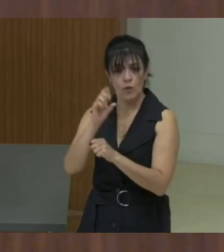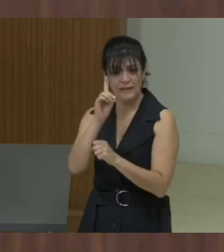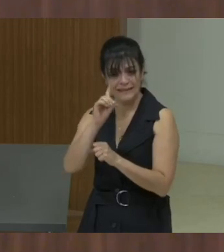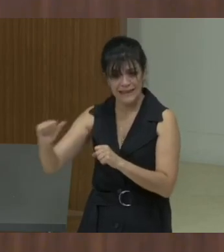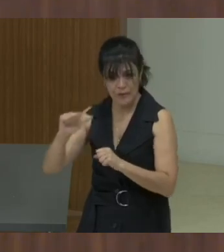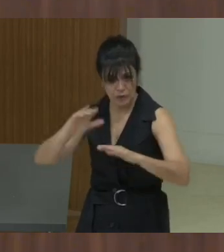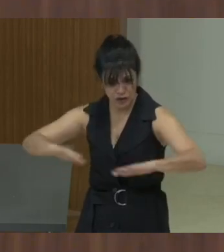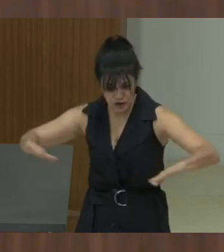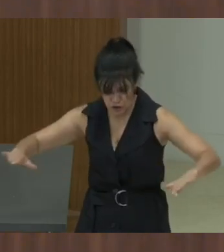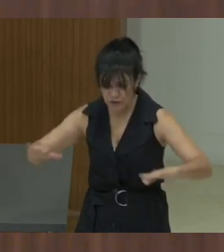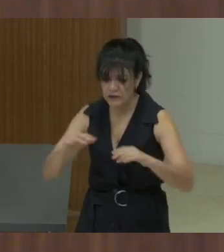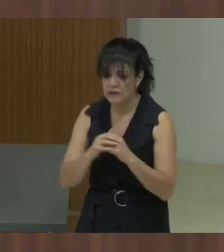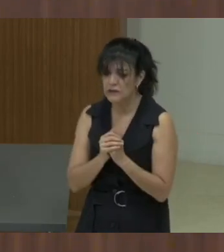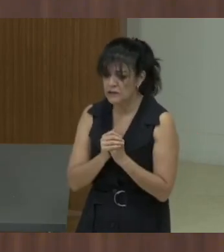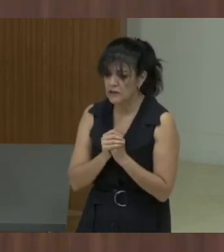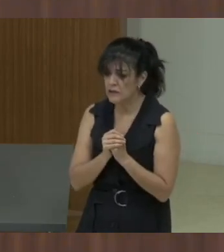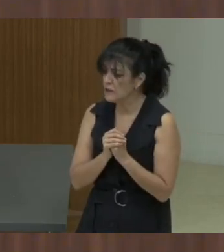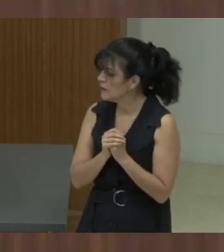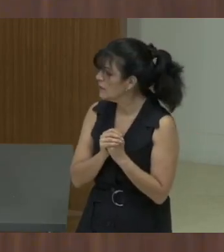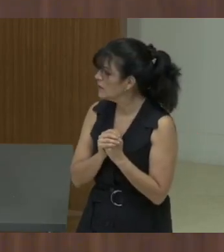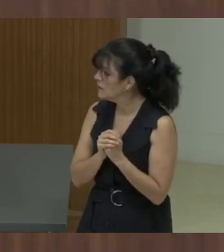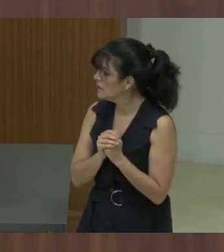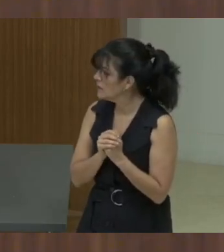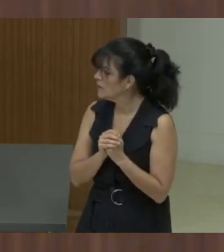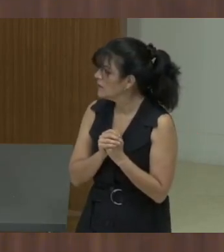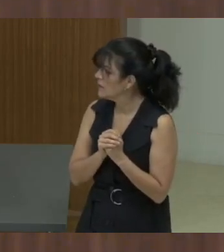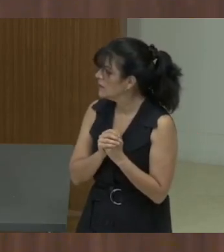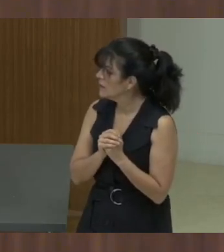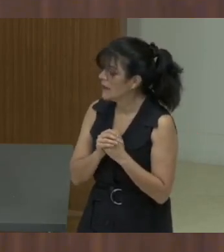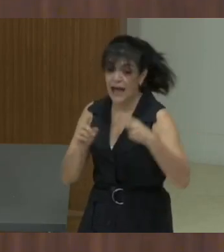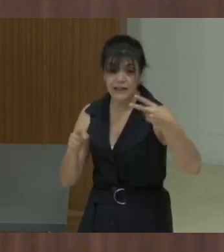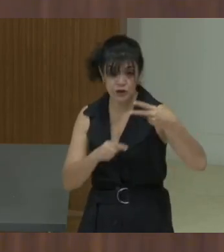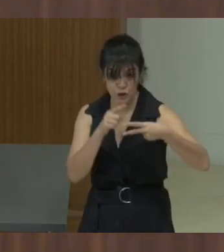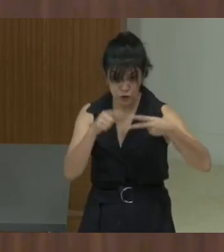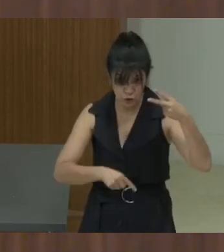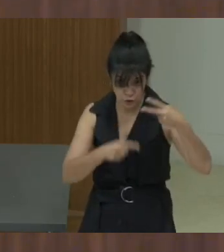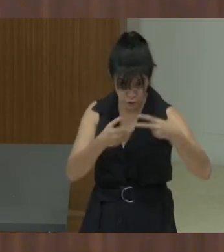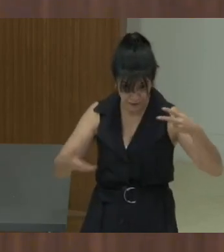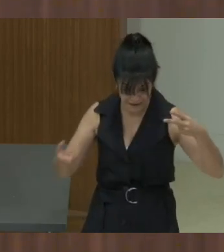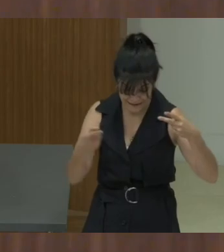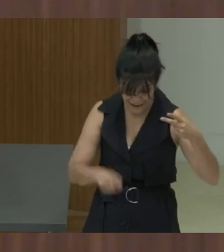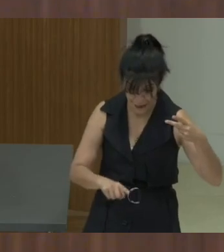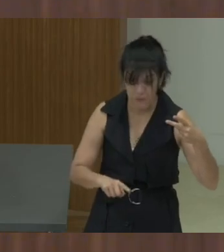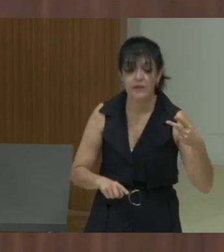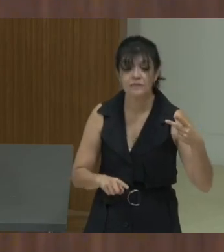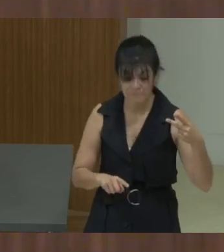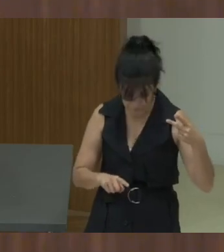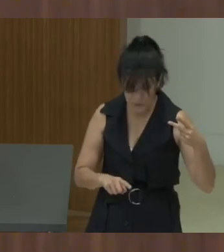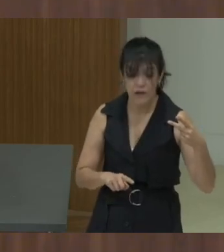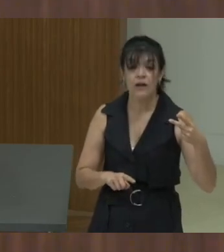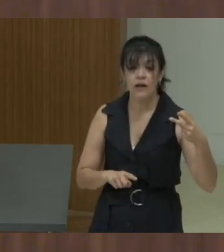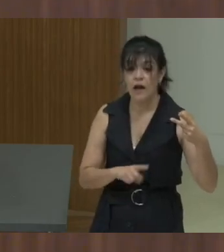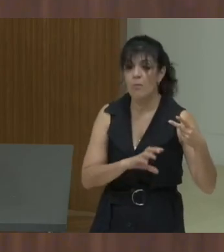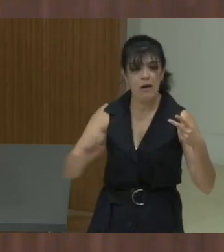children and young adults. Yes, two minutes. Uh, but the state refuses to take on the